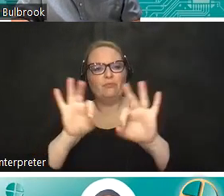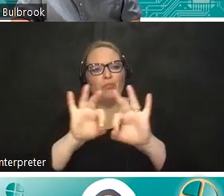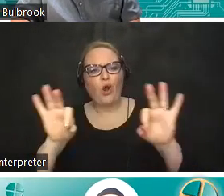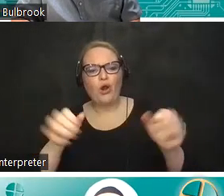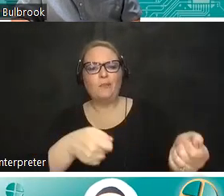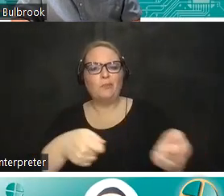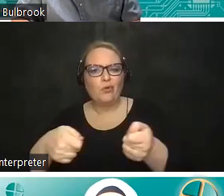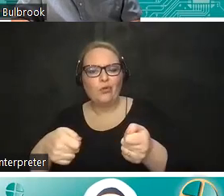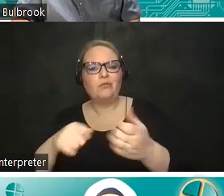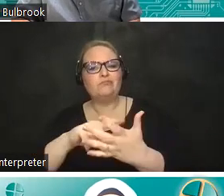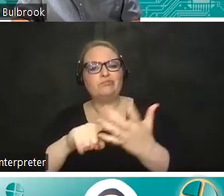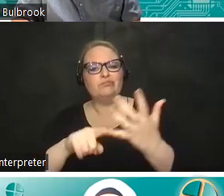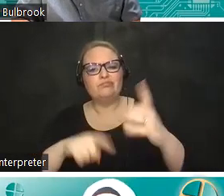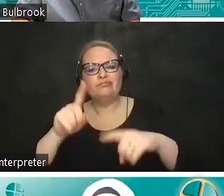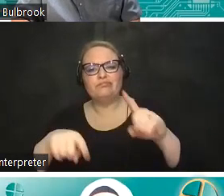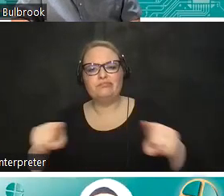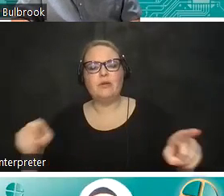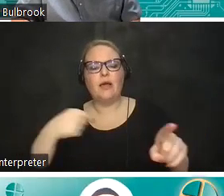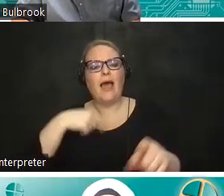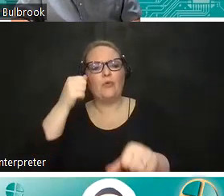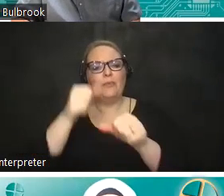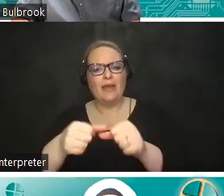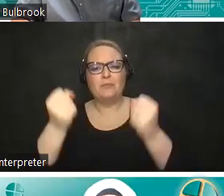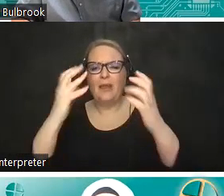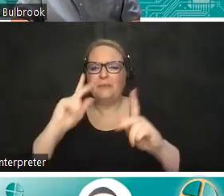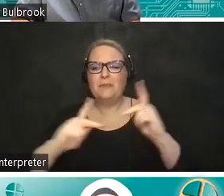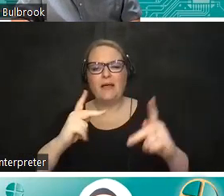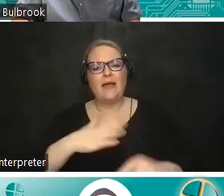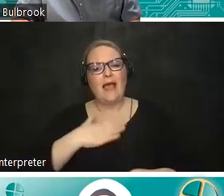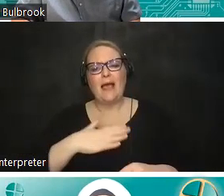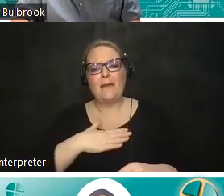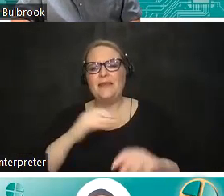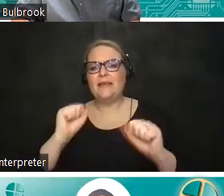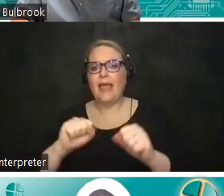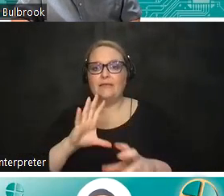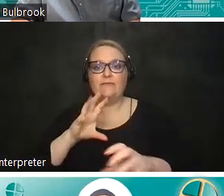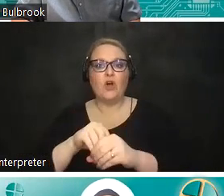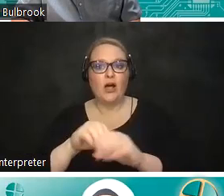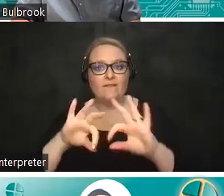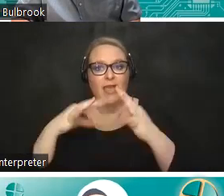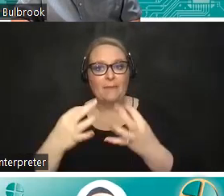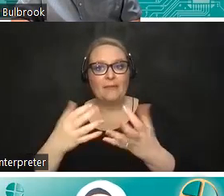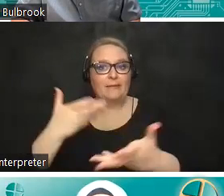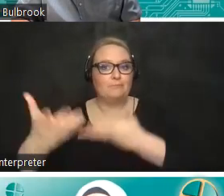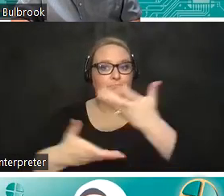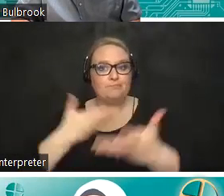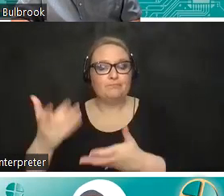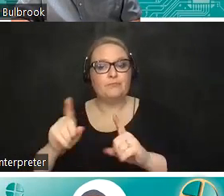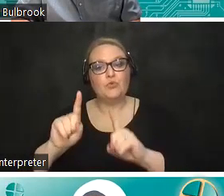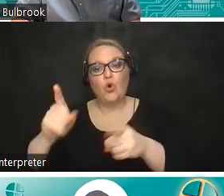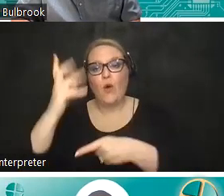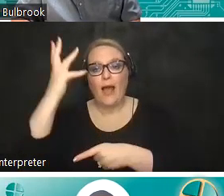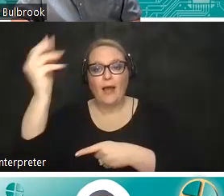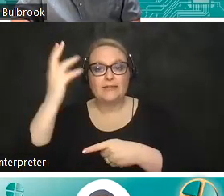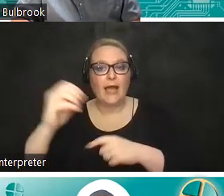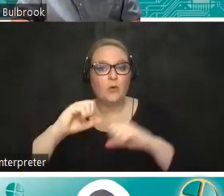uh no i do recall that everyone was super happy and uh they get to join their family on uh just going out in the